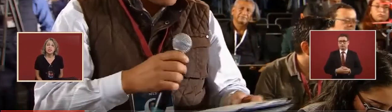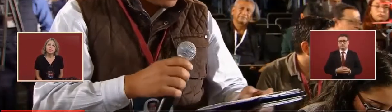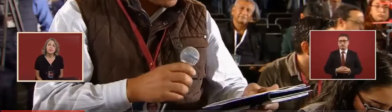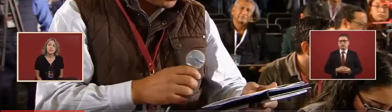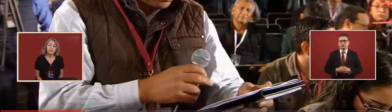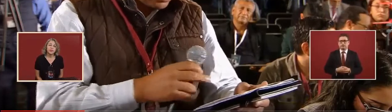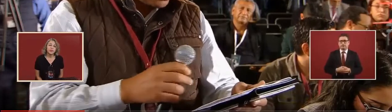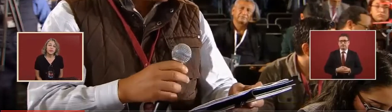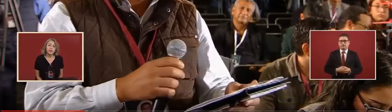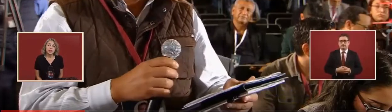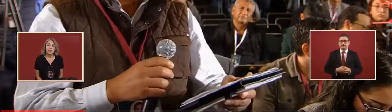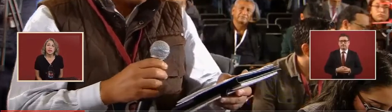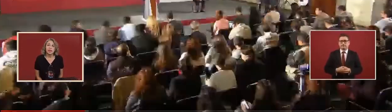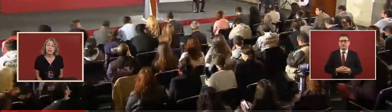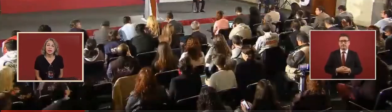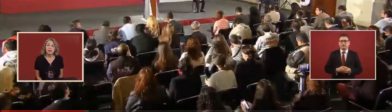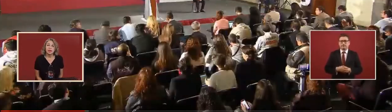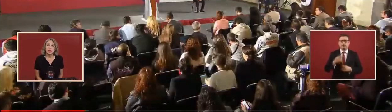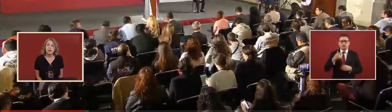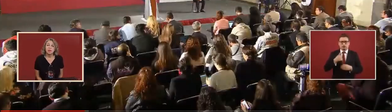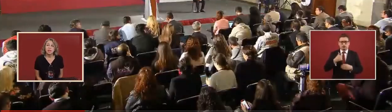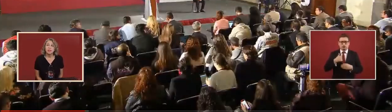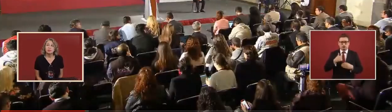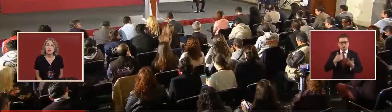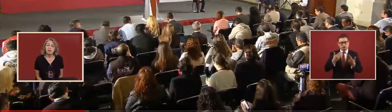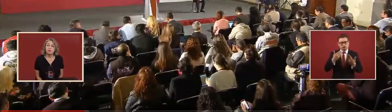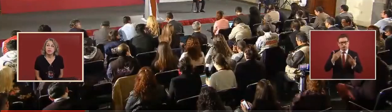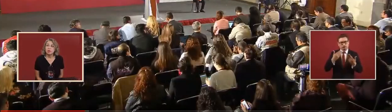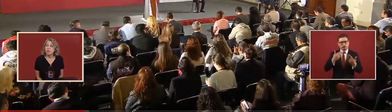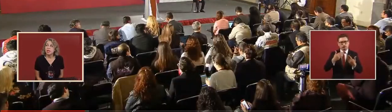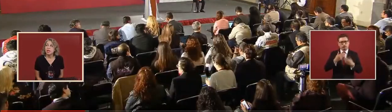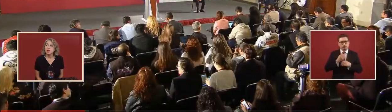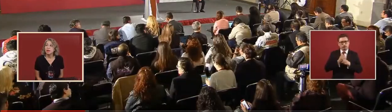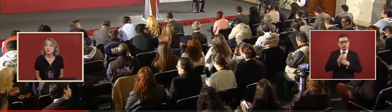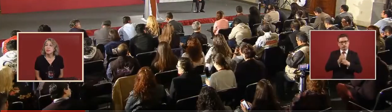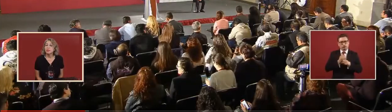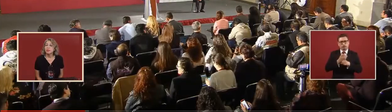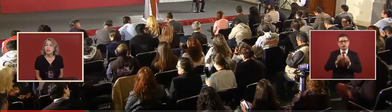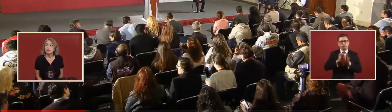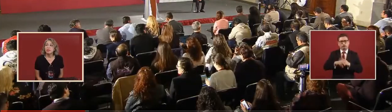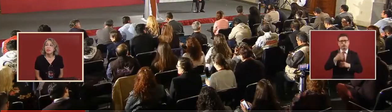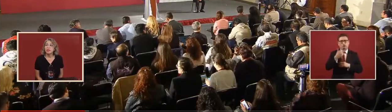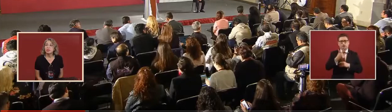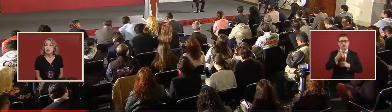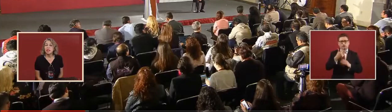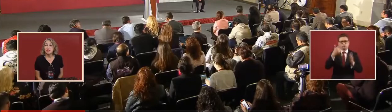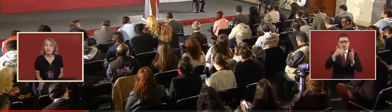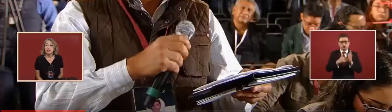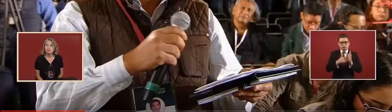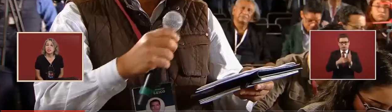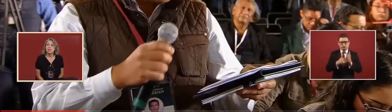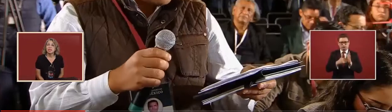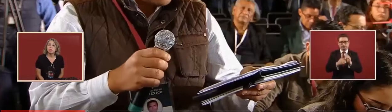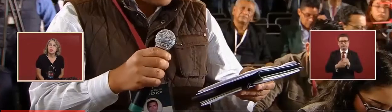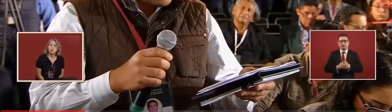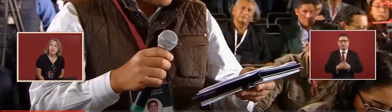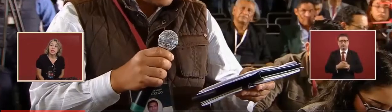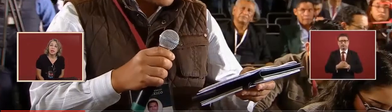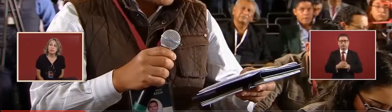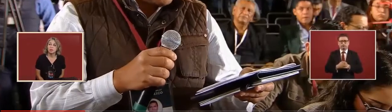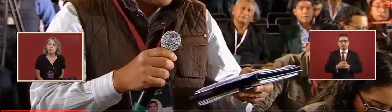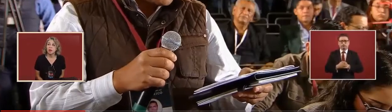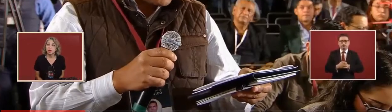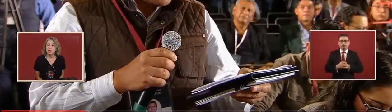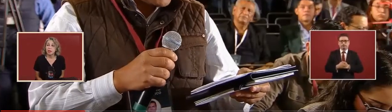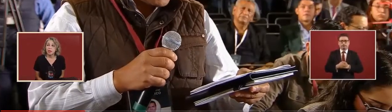I made some kind of formula. If those 8,000 that will be allowed to work, if